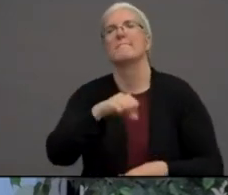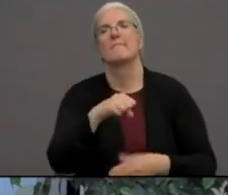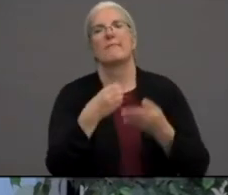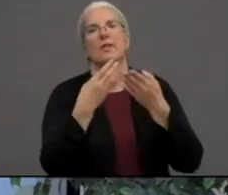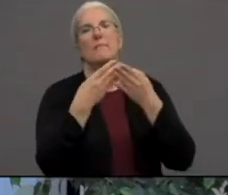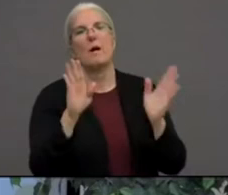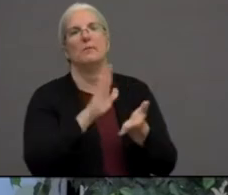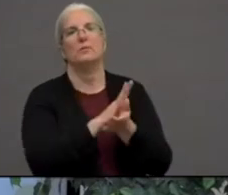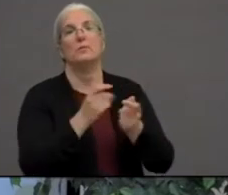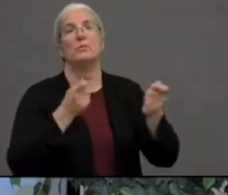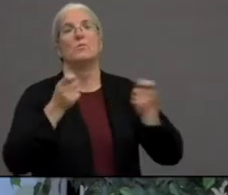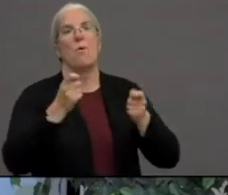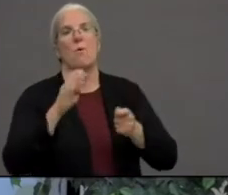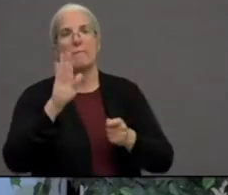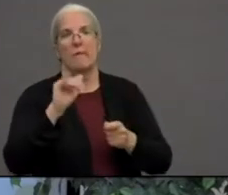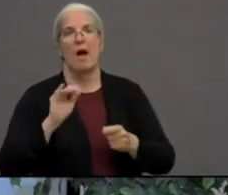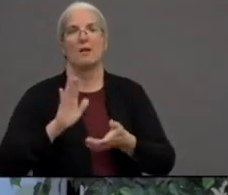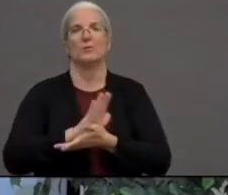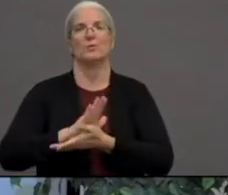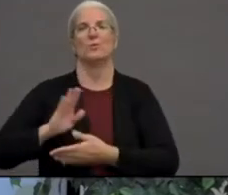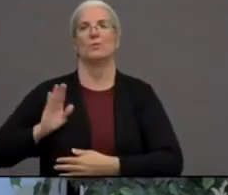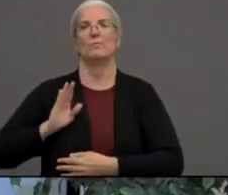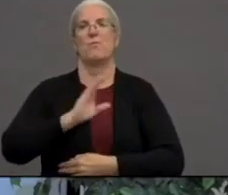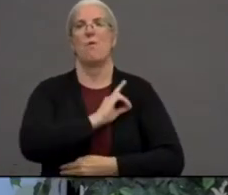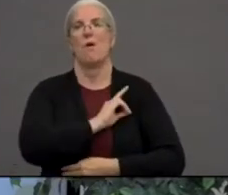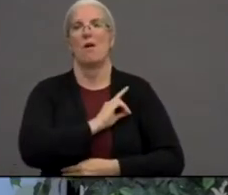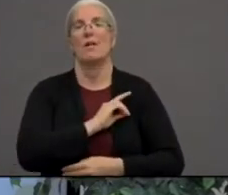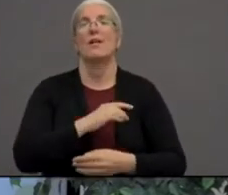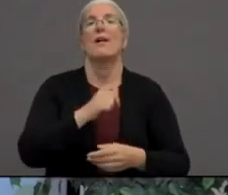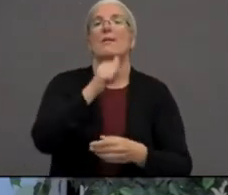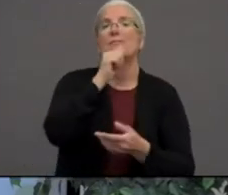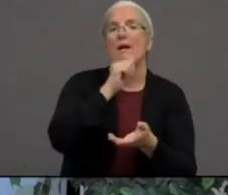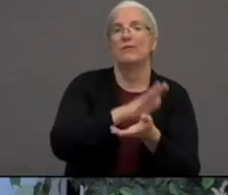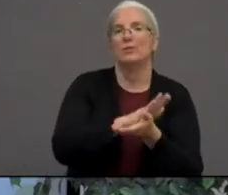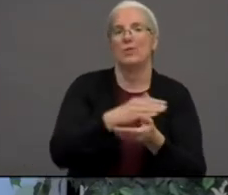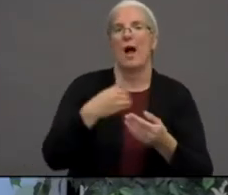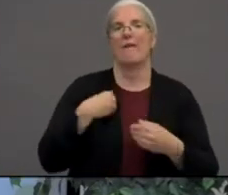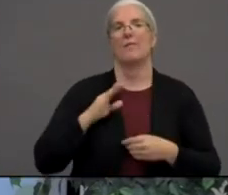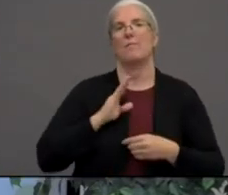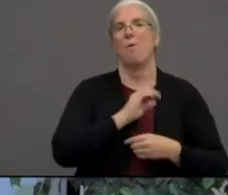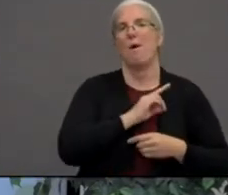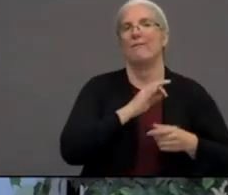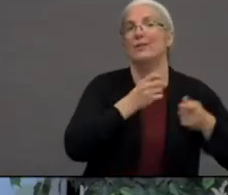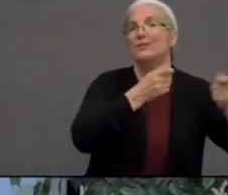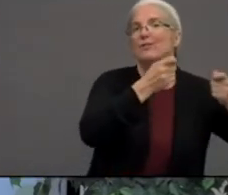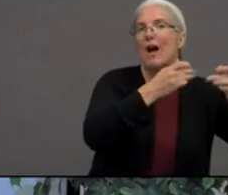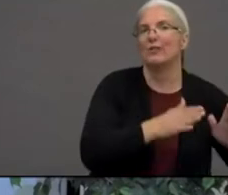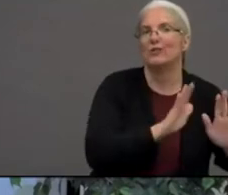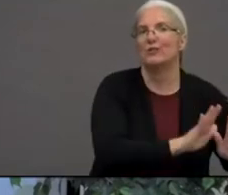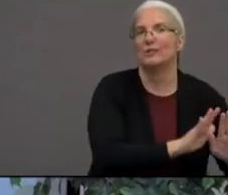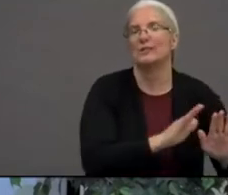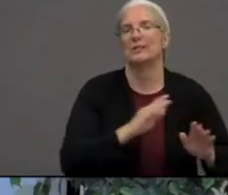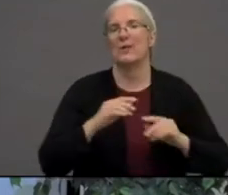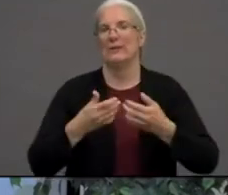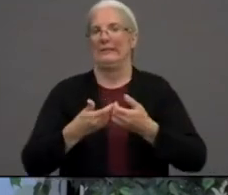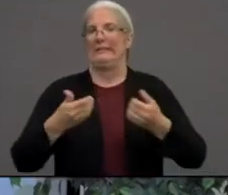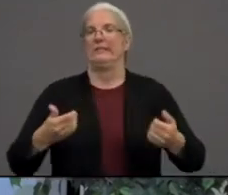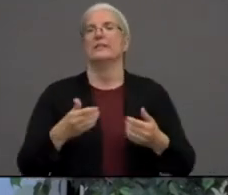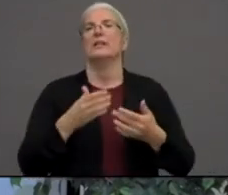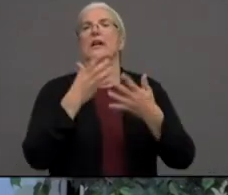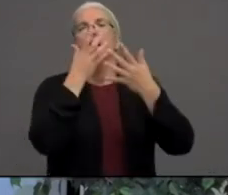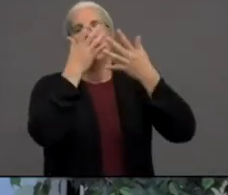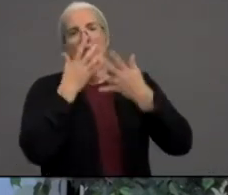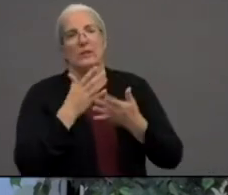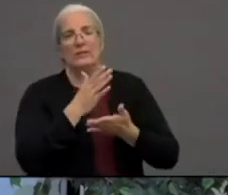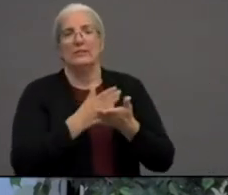Private schools are governed by board of directors. And so it's unfortunate that some school boards